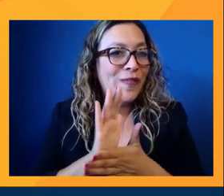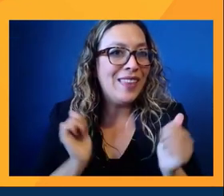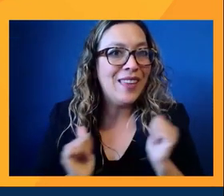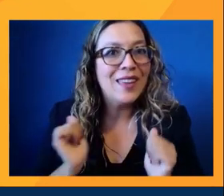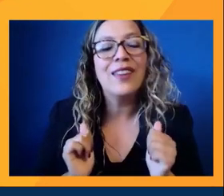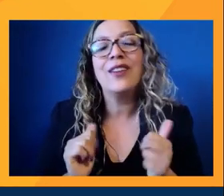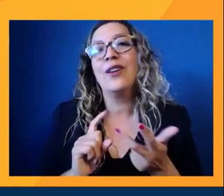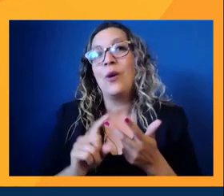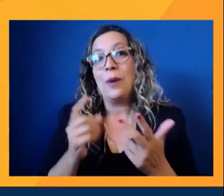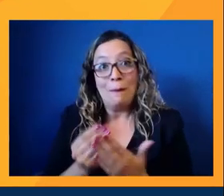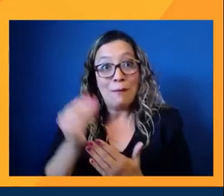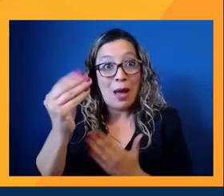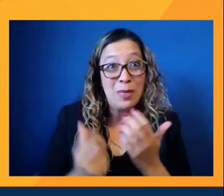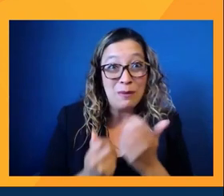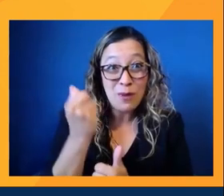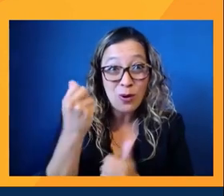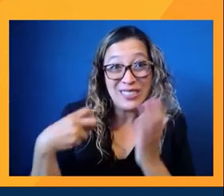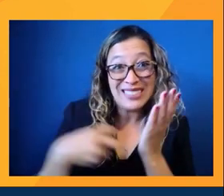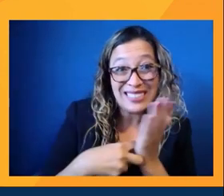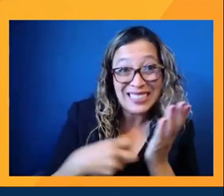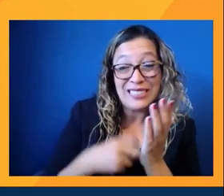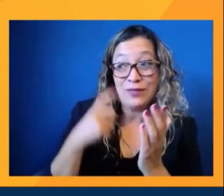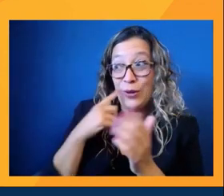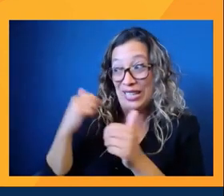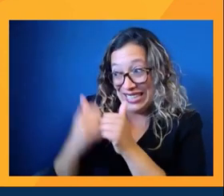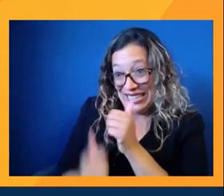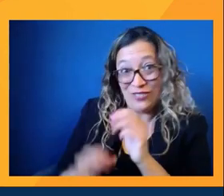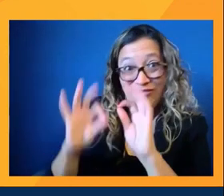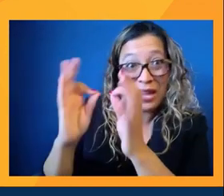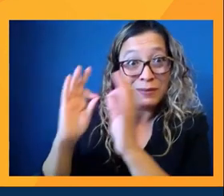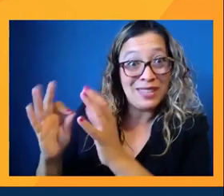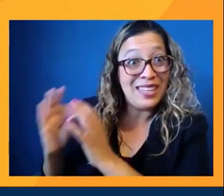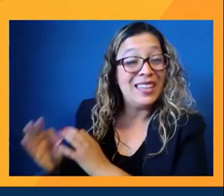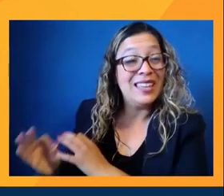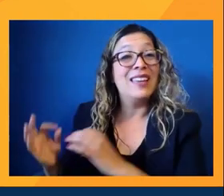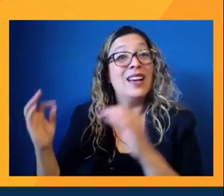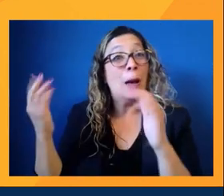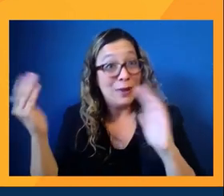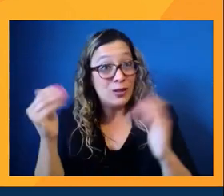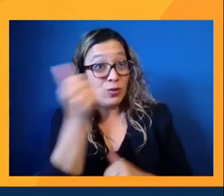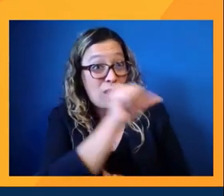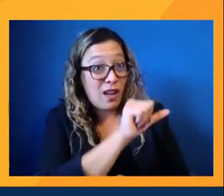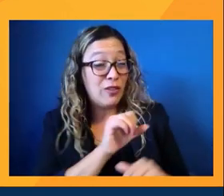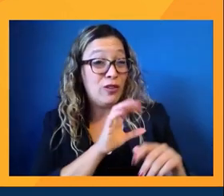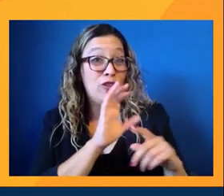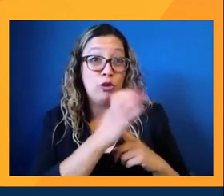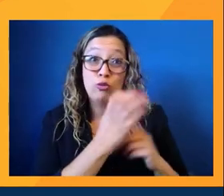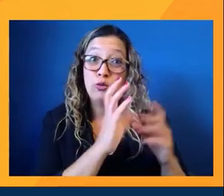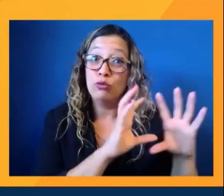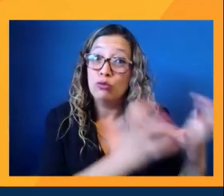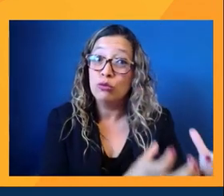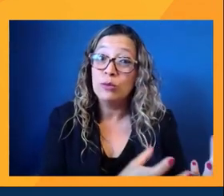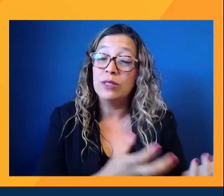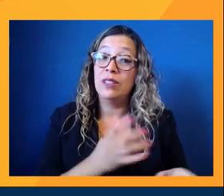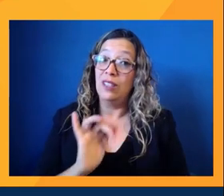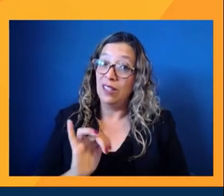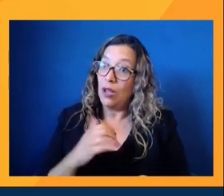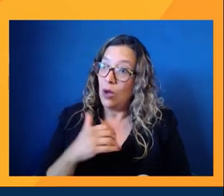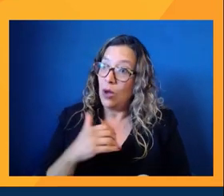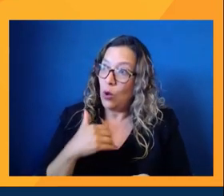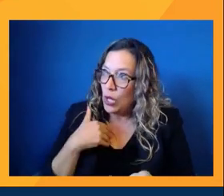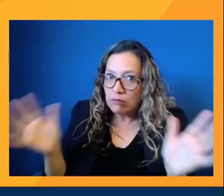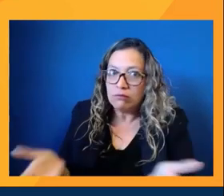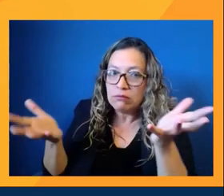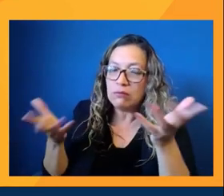the most tickets per person out of any of the other groups. So we really are boosting the entertainment